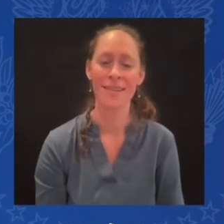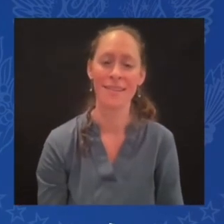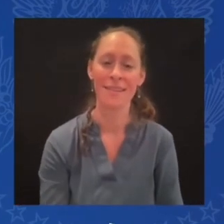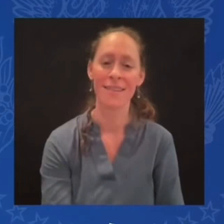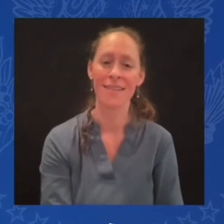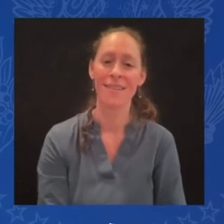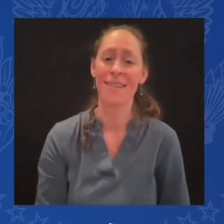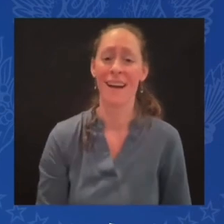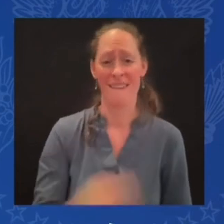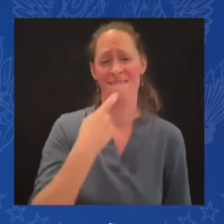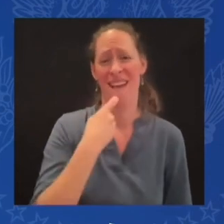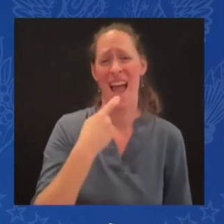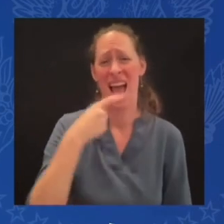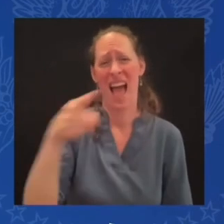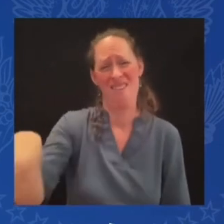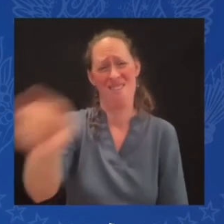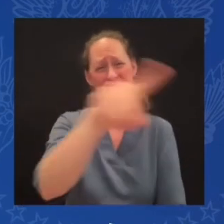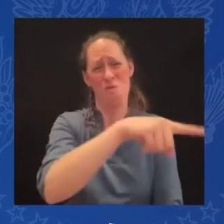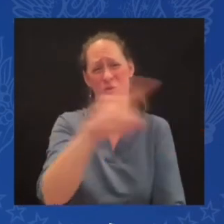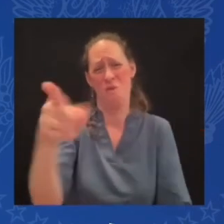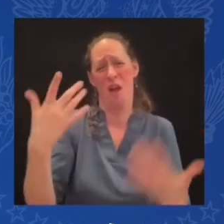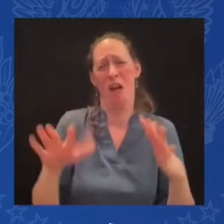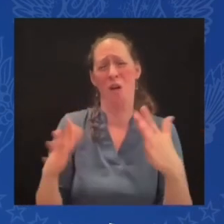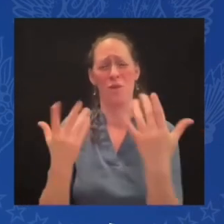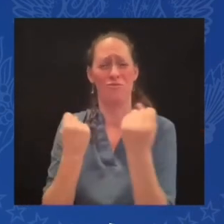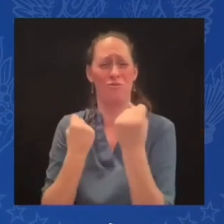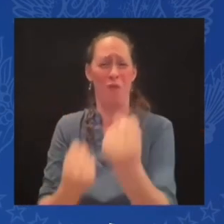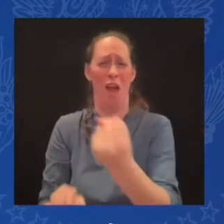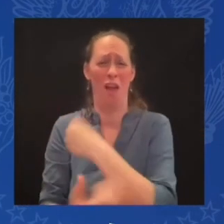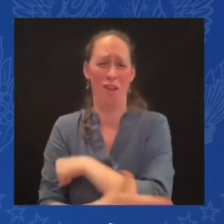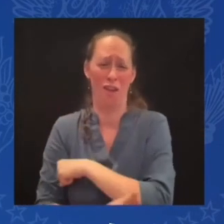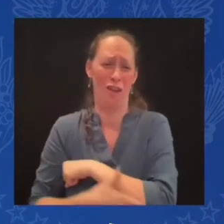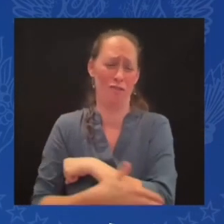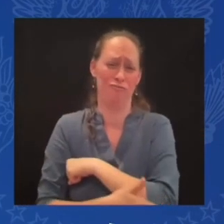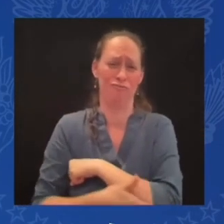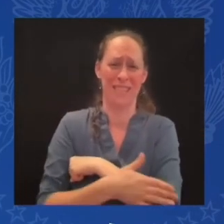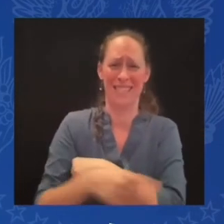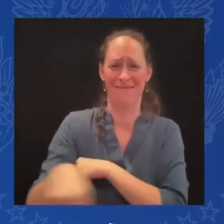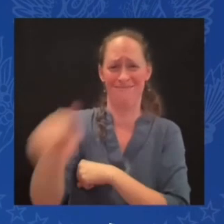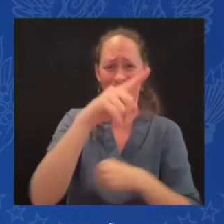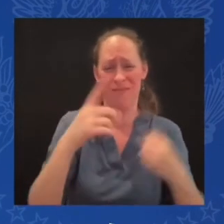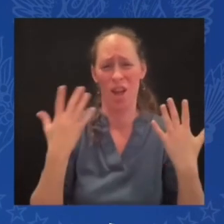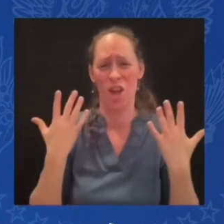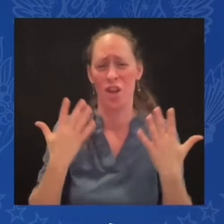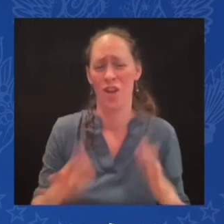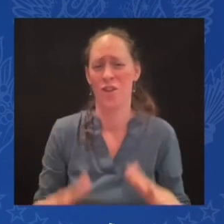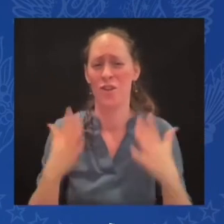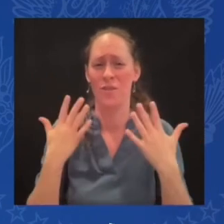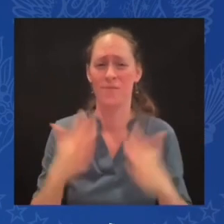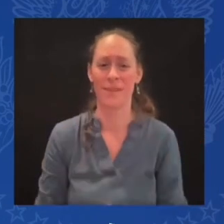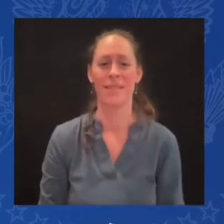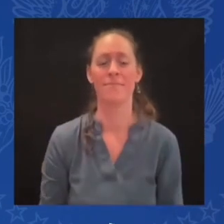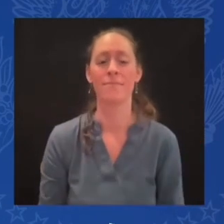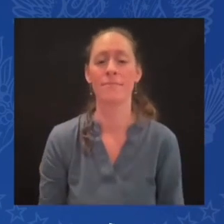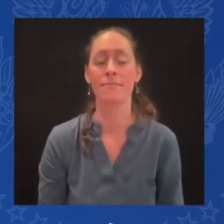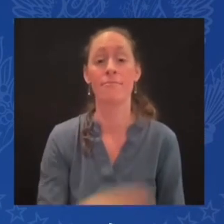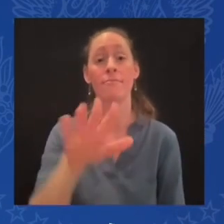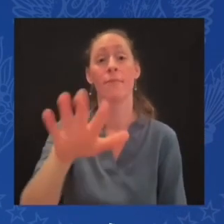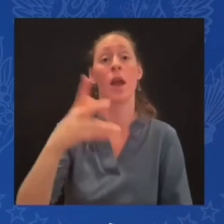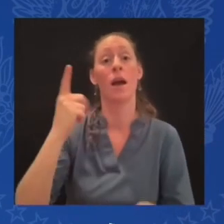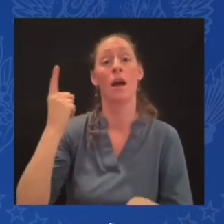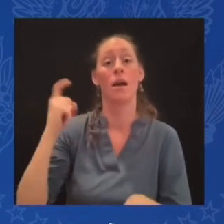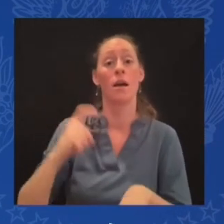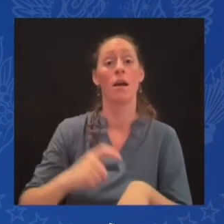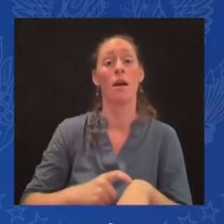Finland's joining NATO does, and Sweden as well, when the Nordic countries are all members of